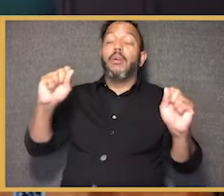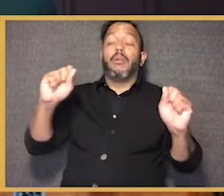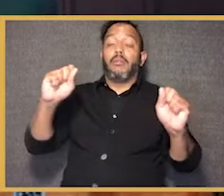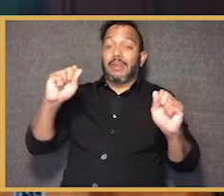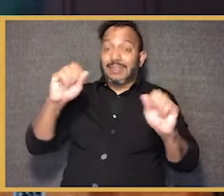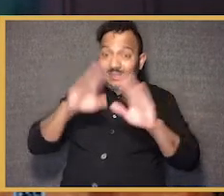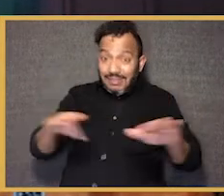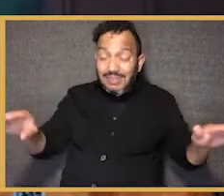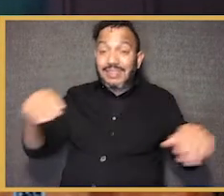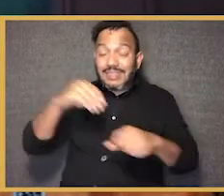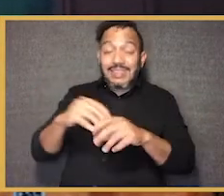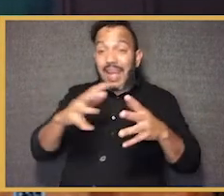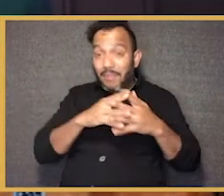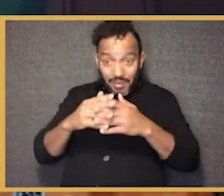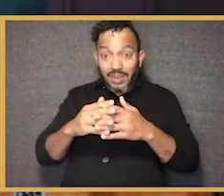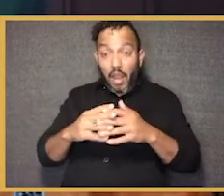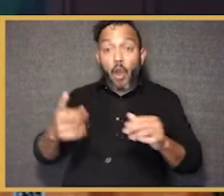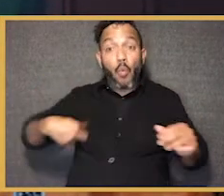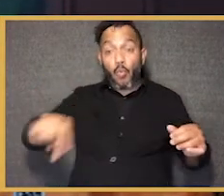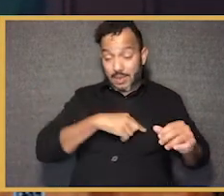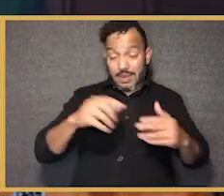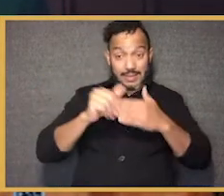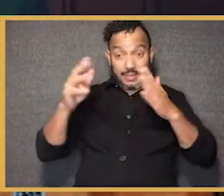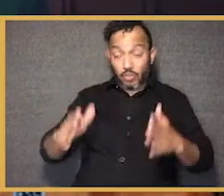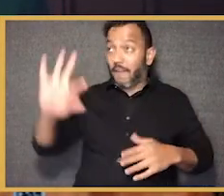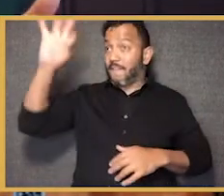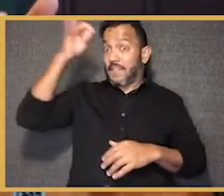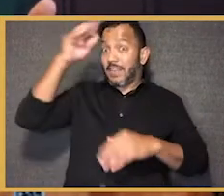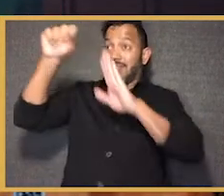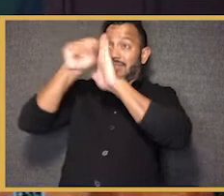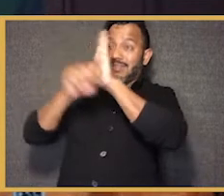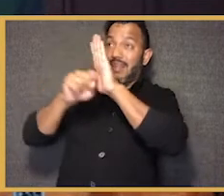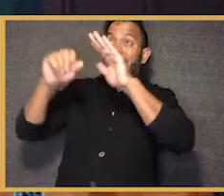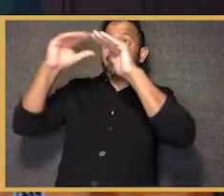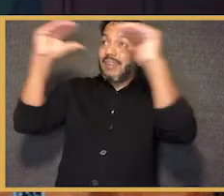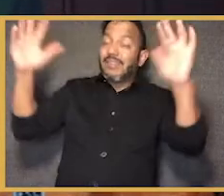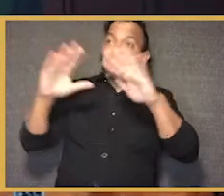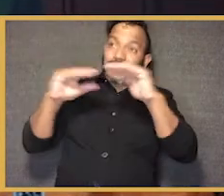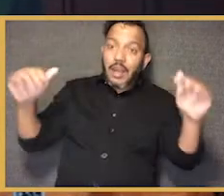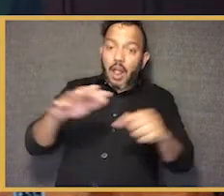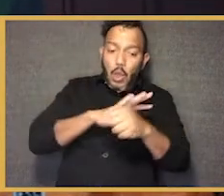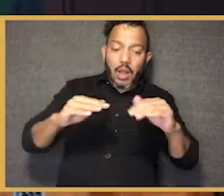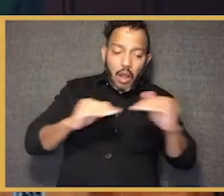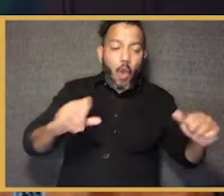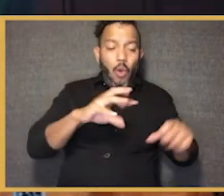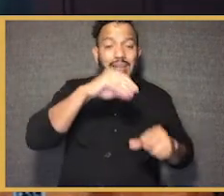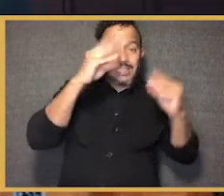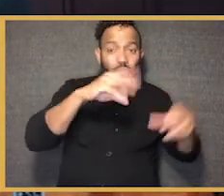we, we, I think, need leadership at every level, federal, state, local